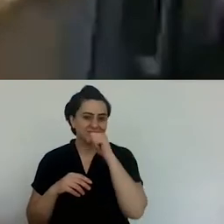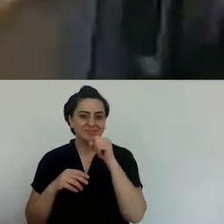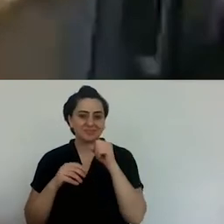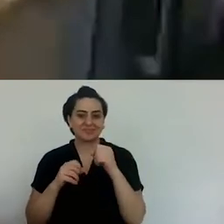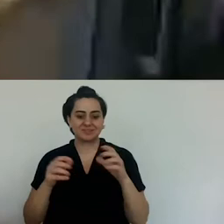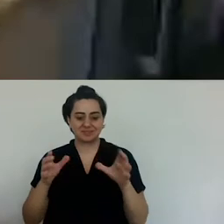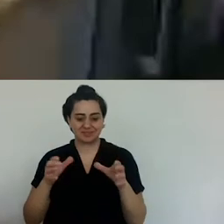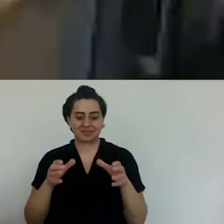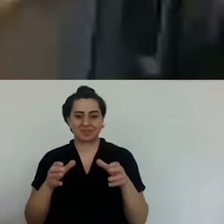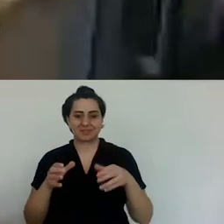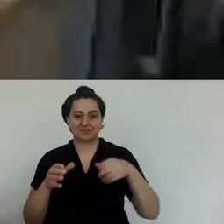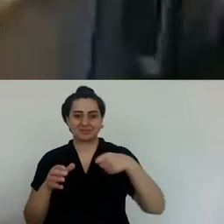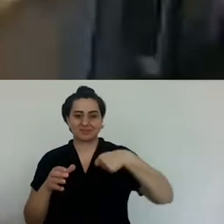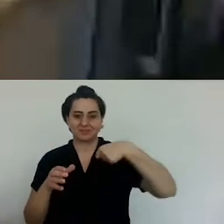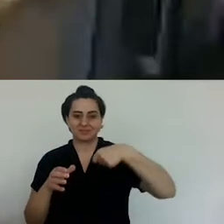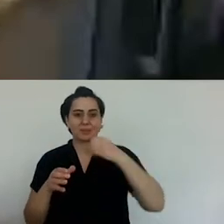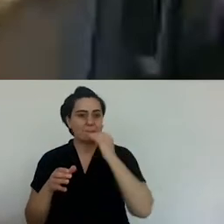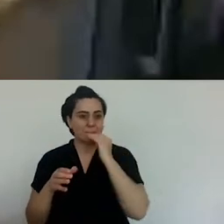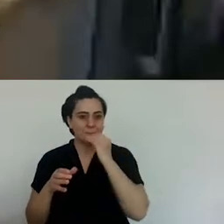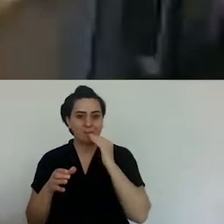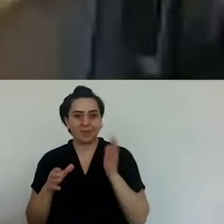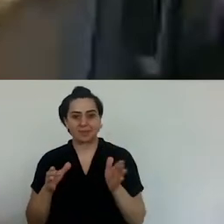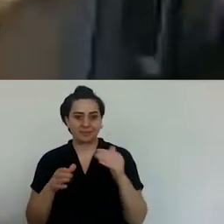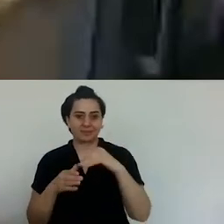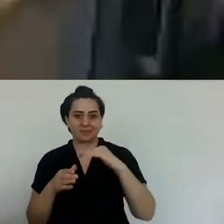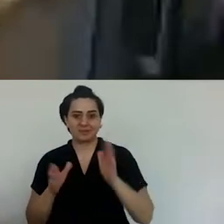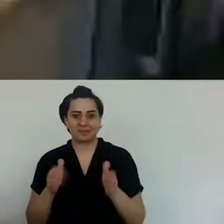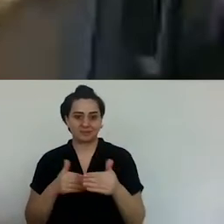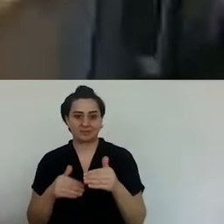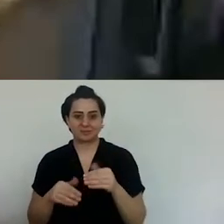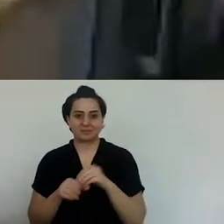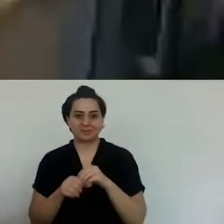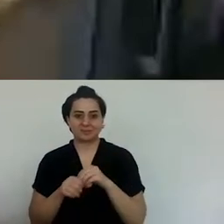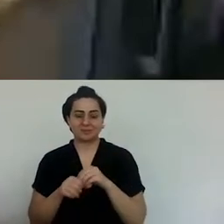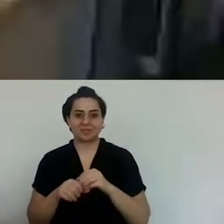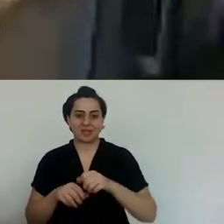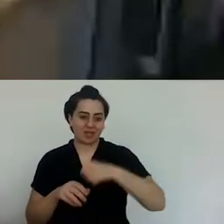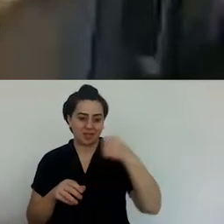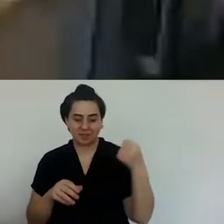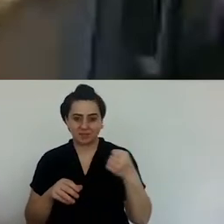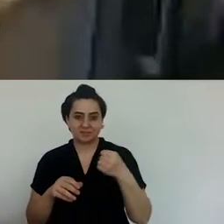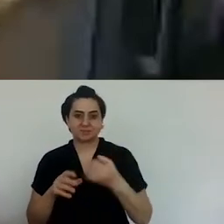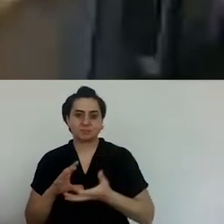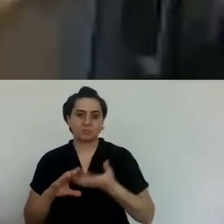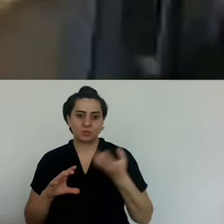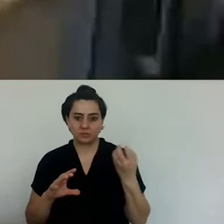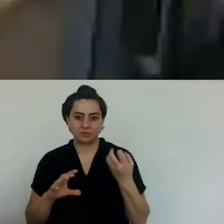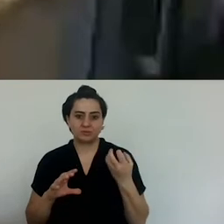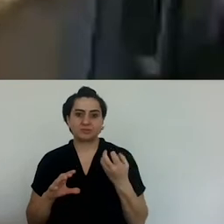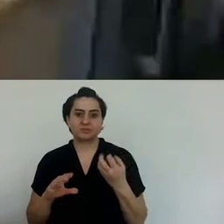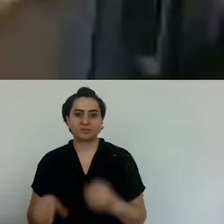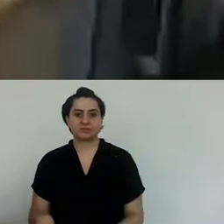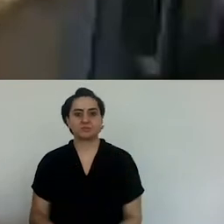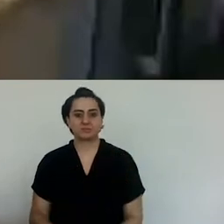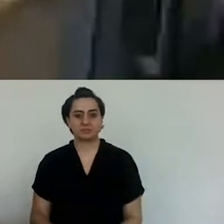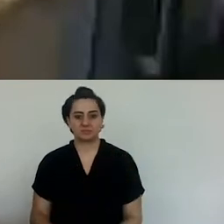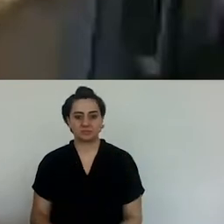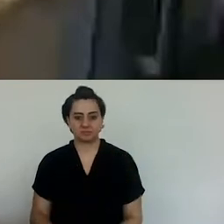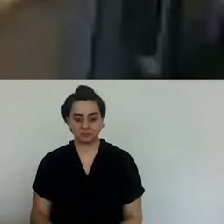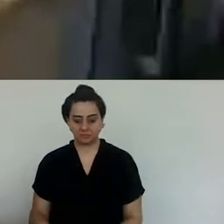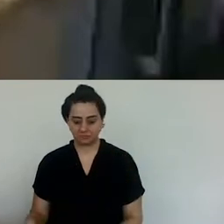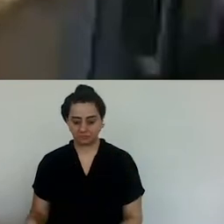And they also used tin boxes made for cheese or other things,